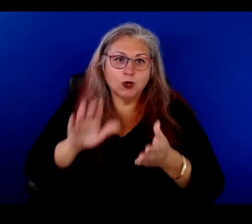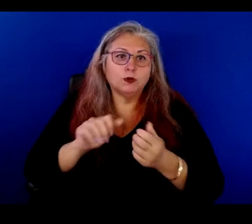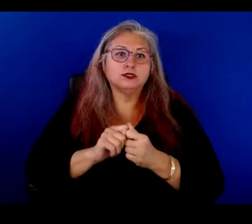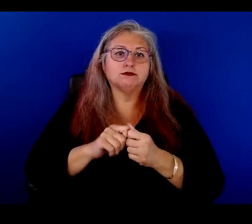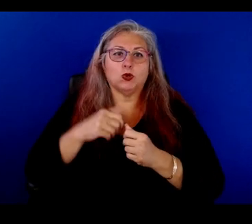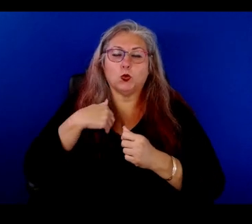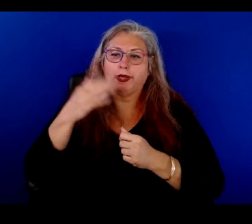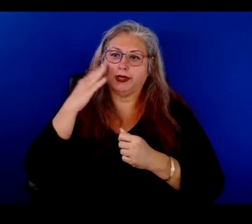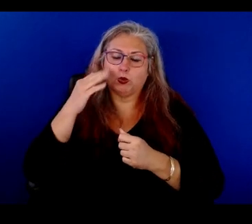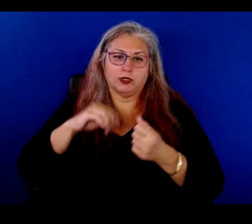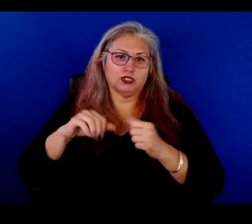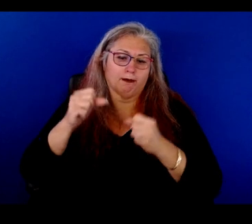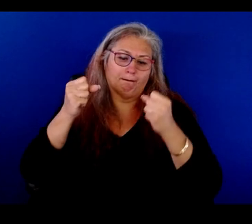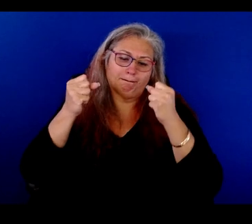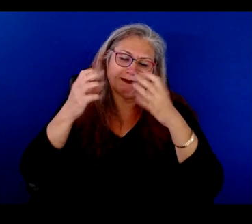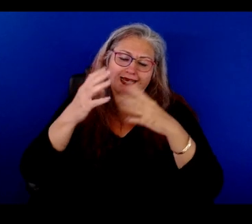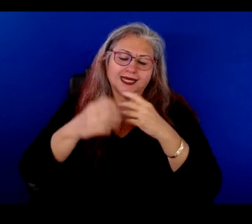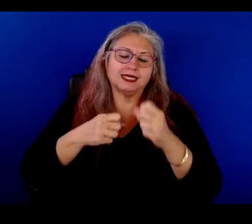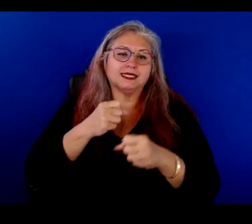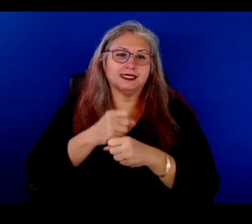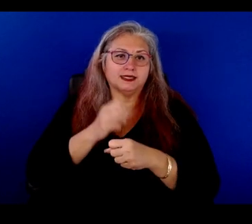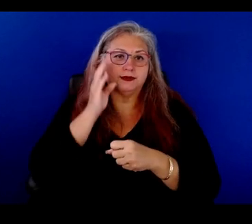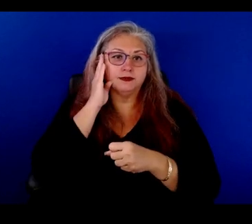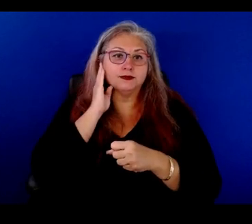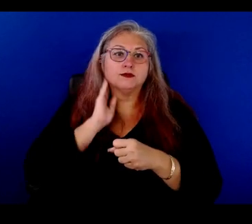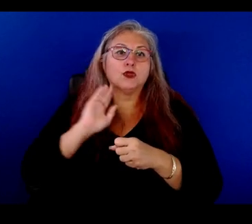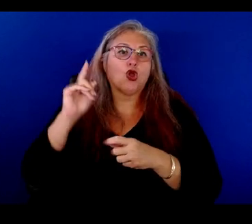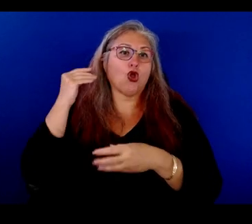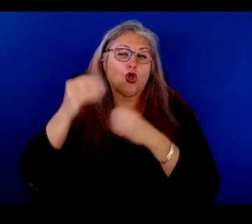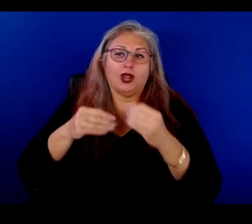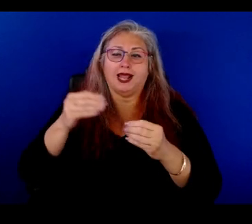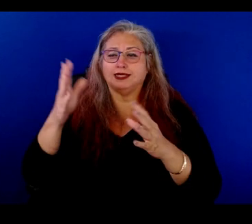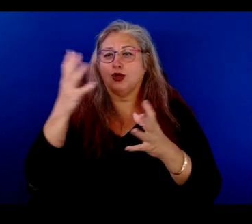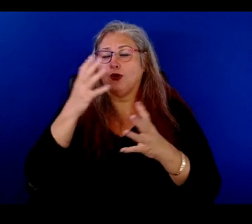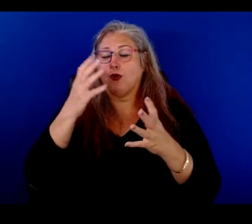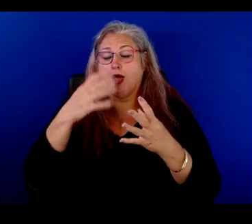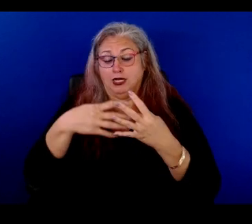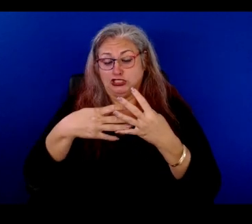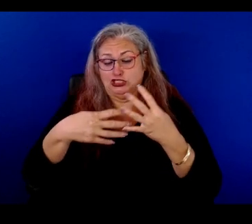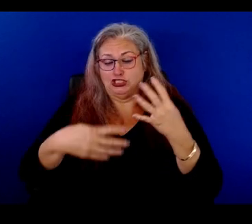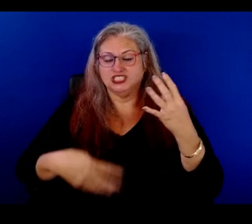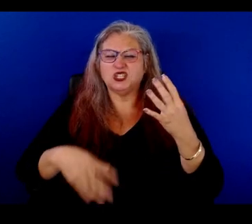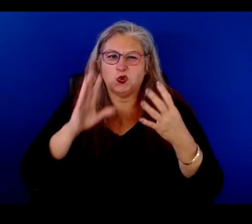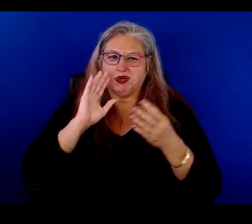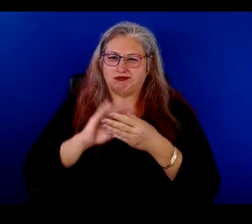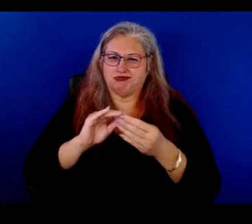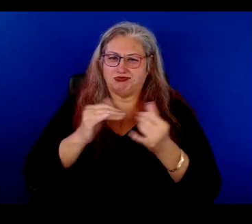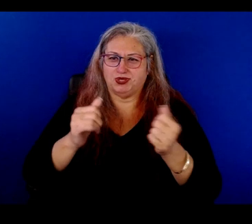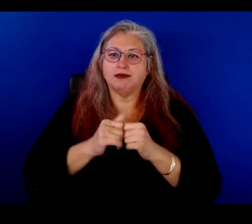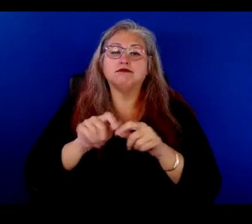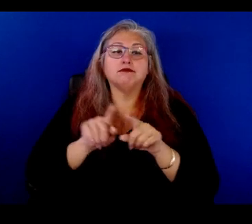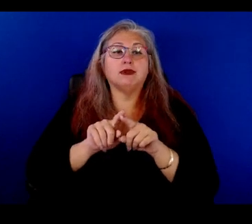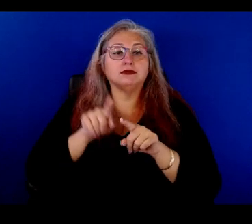We've known each other for many, many years. Her legacy is vast, and we're going to be talking about that today. She's also